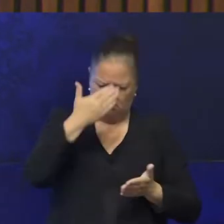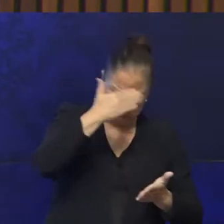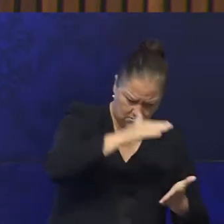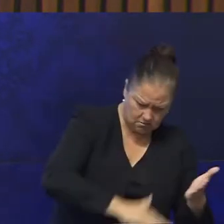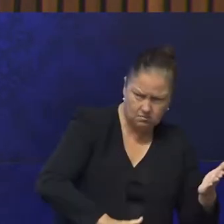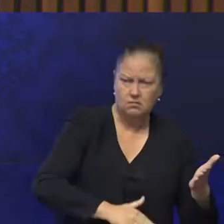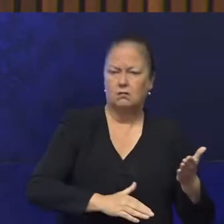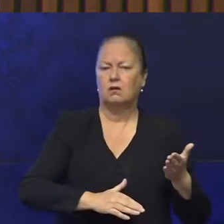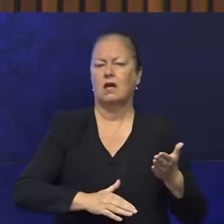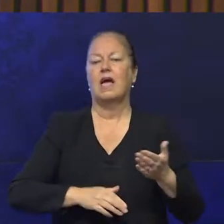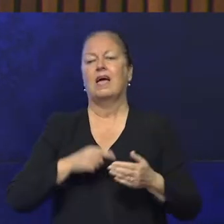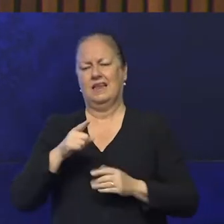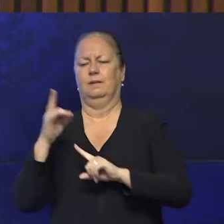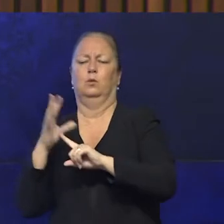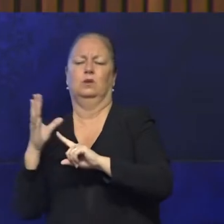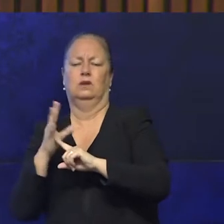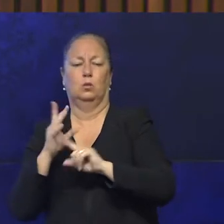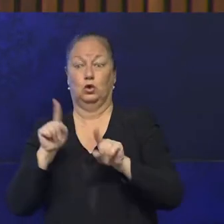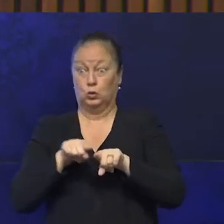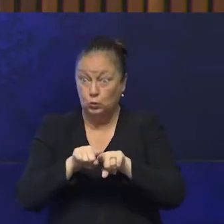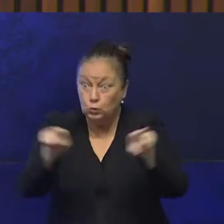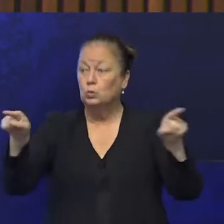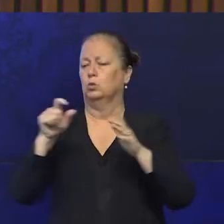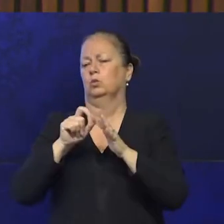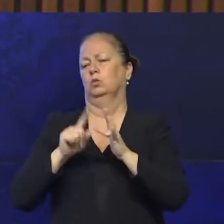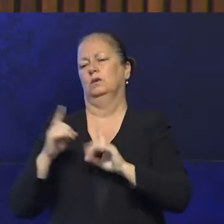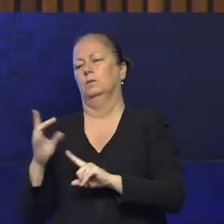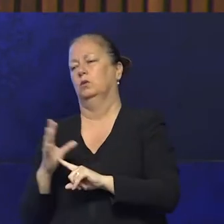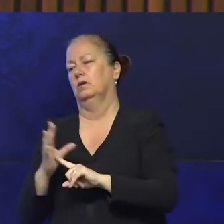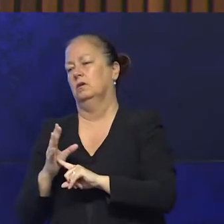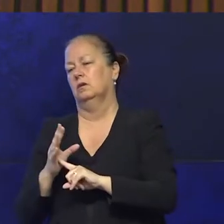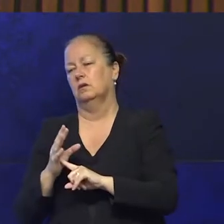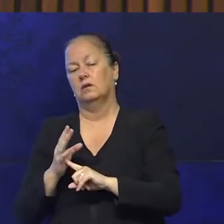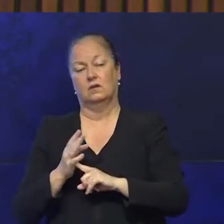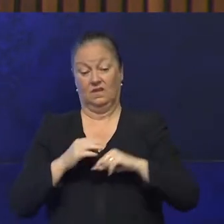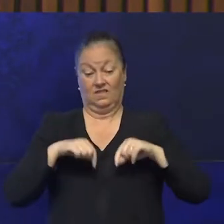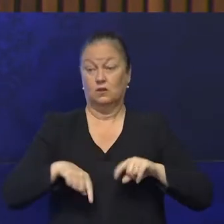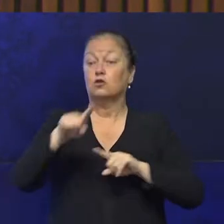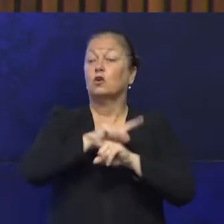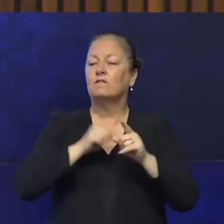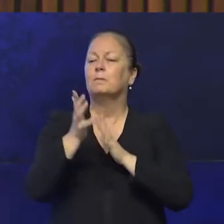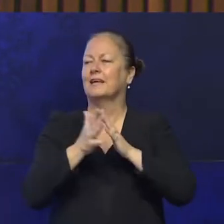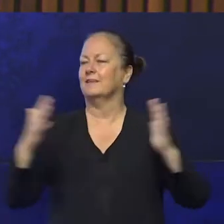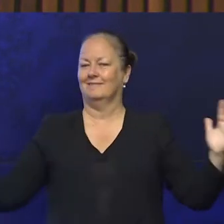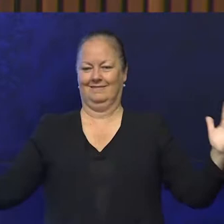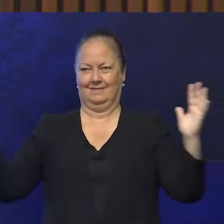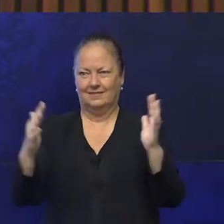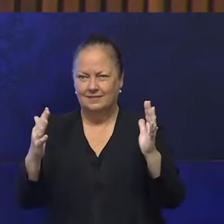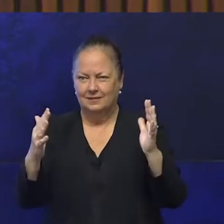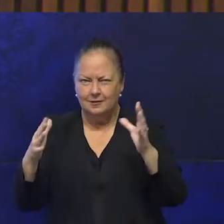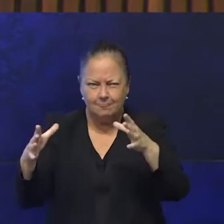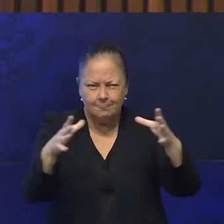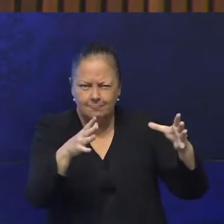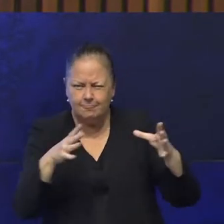important. What you do is important. And this conference brings us together to challenge the many